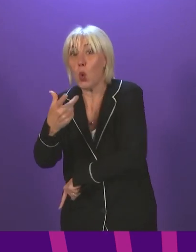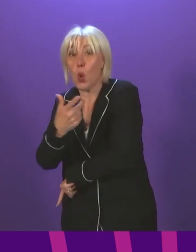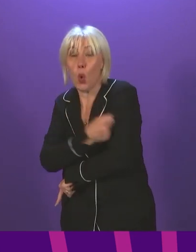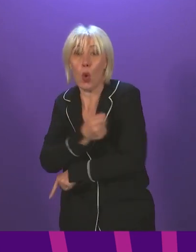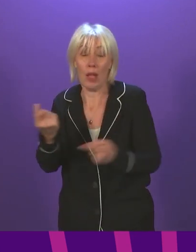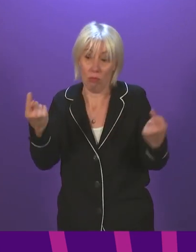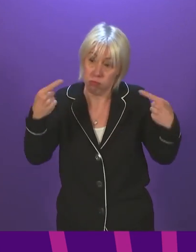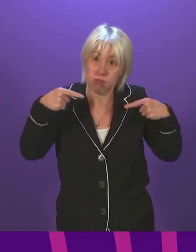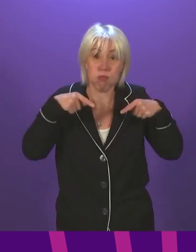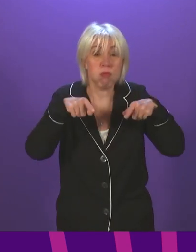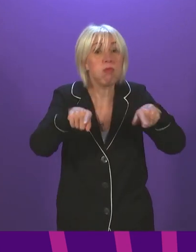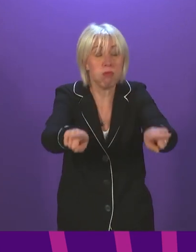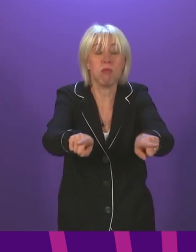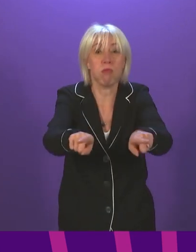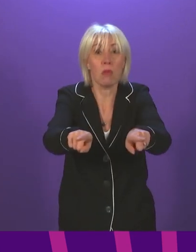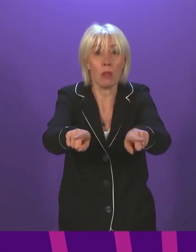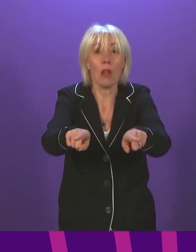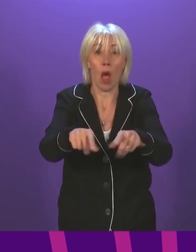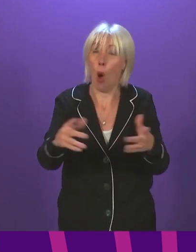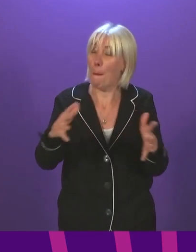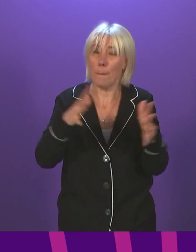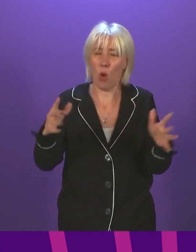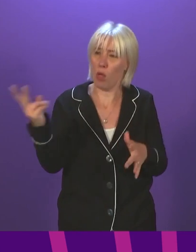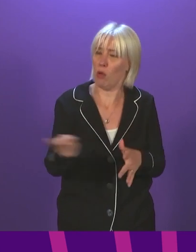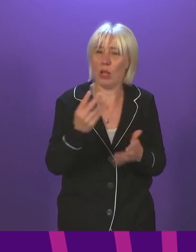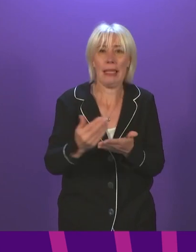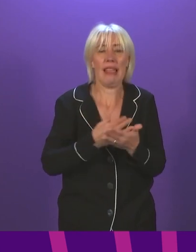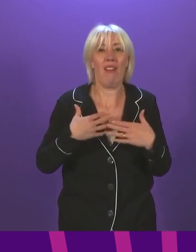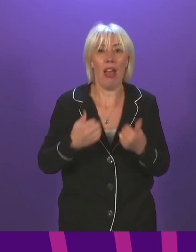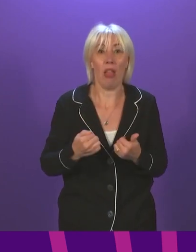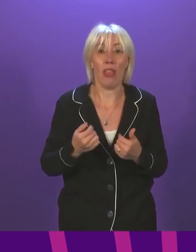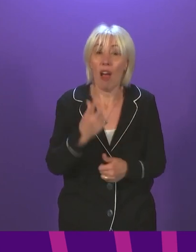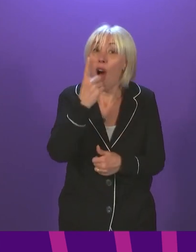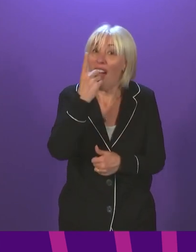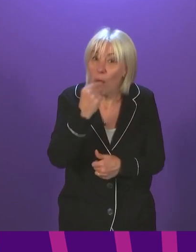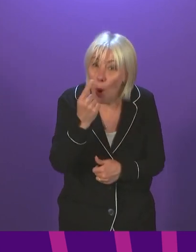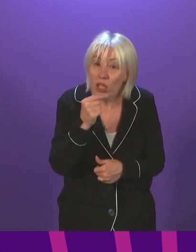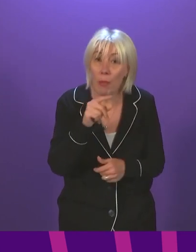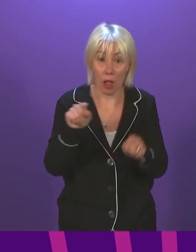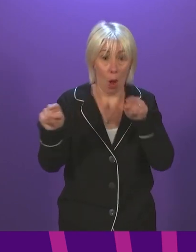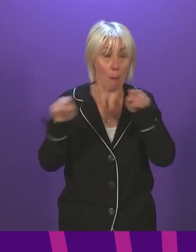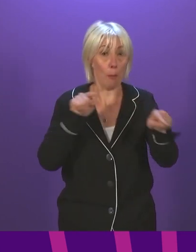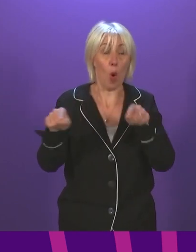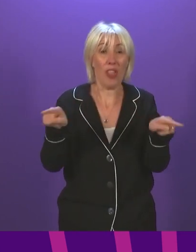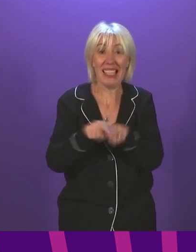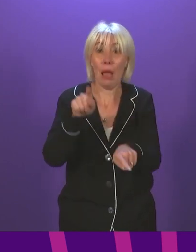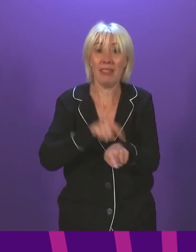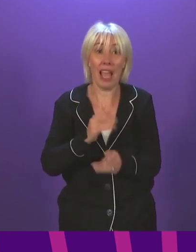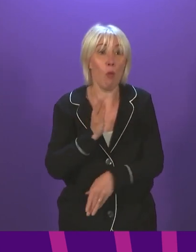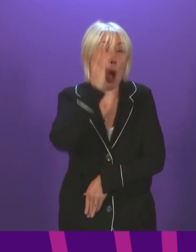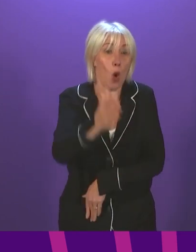individual and for public health. Wherever possible eligible people will be offered Covid and flu vaccines together.